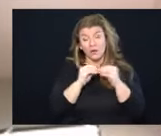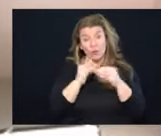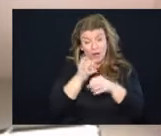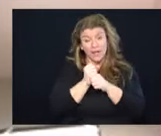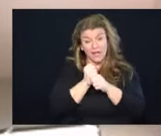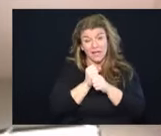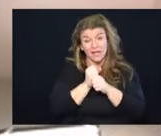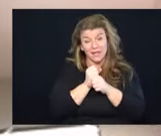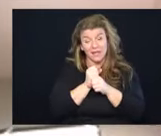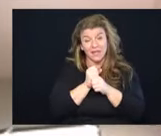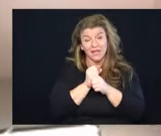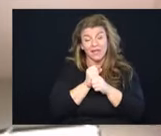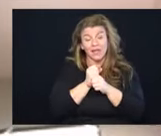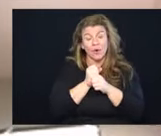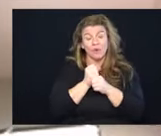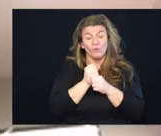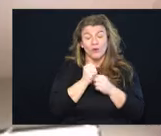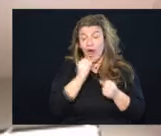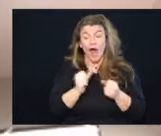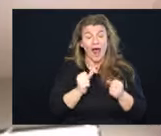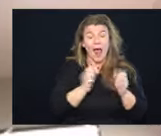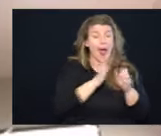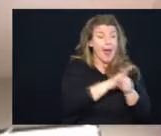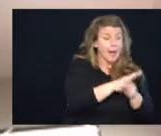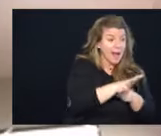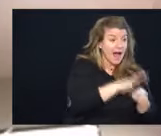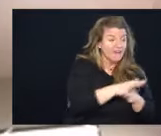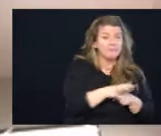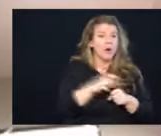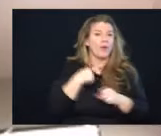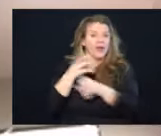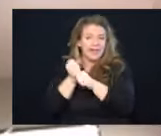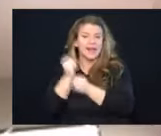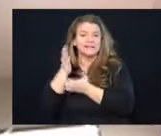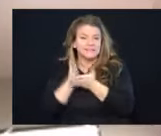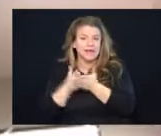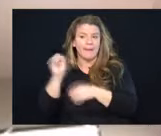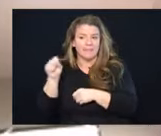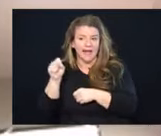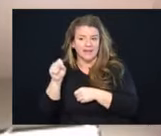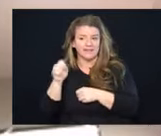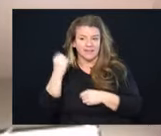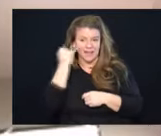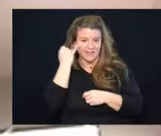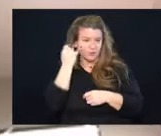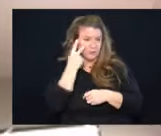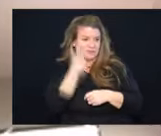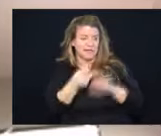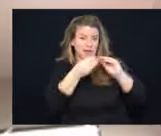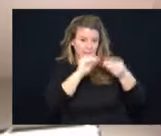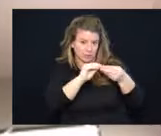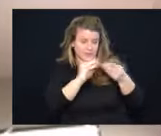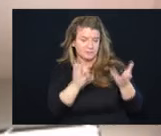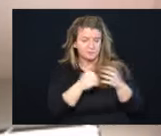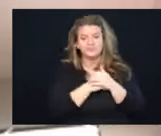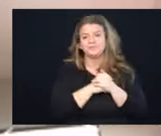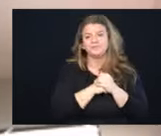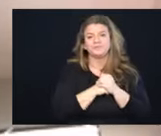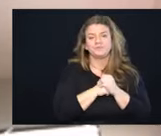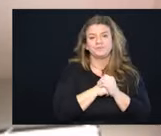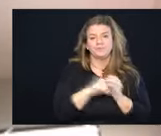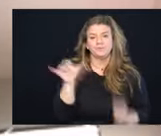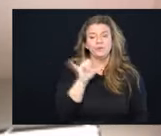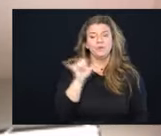amount, but it is not quite enough, clearly based on the numbers. Also, we do have